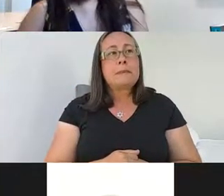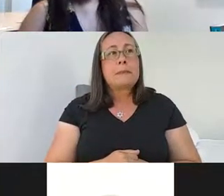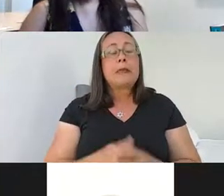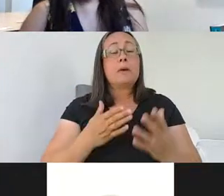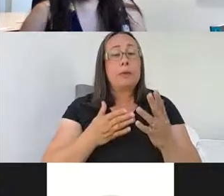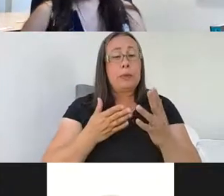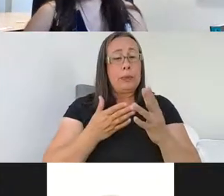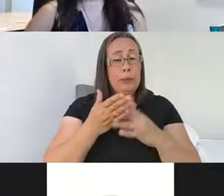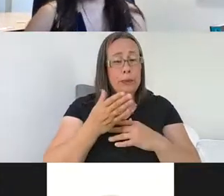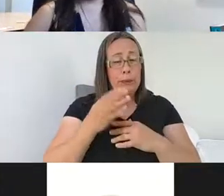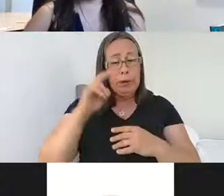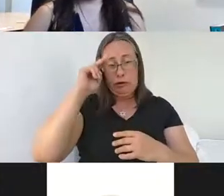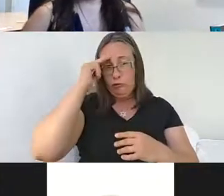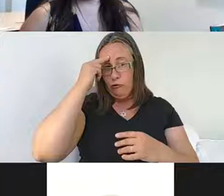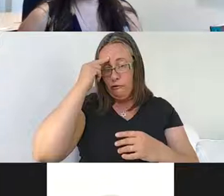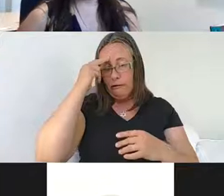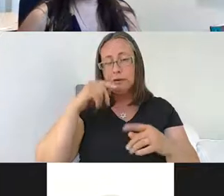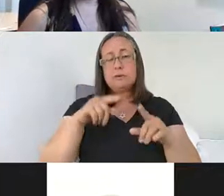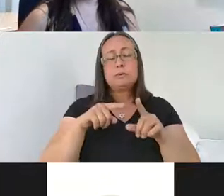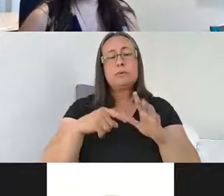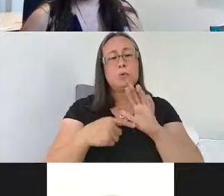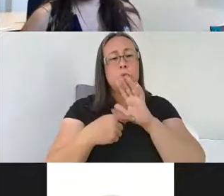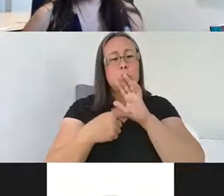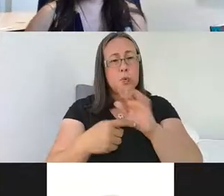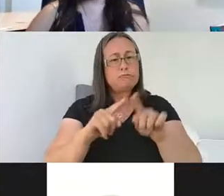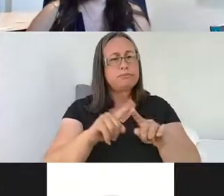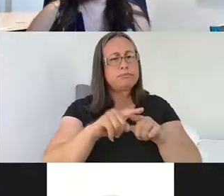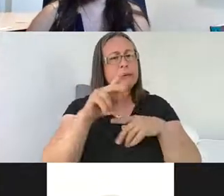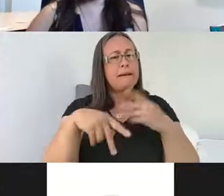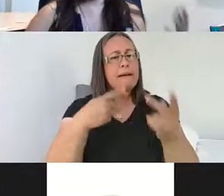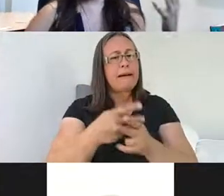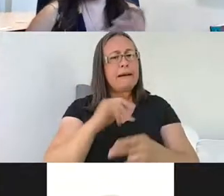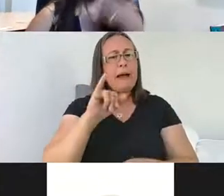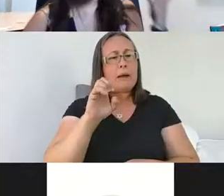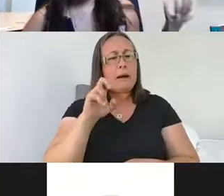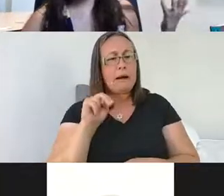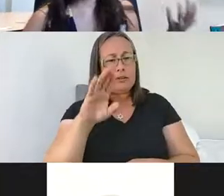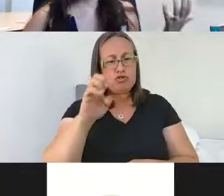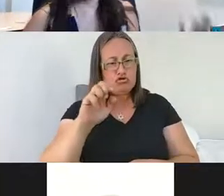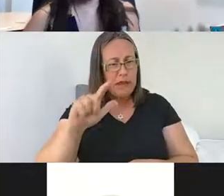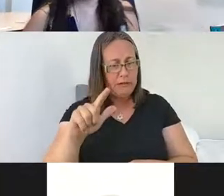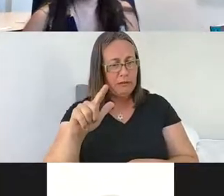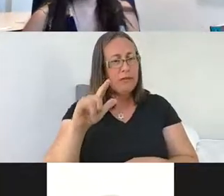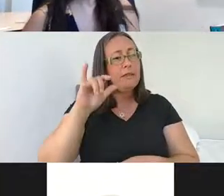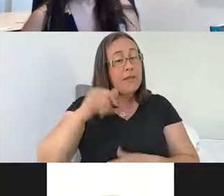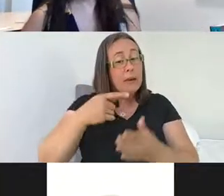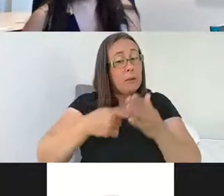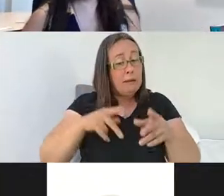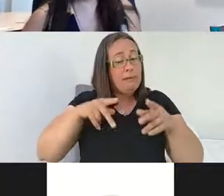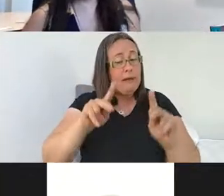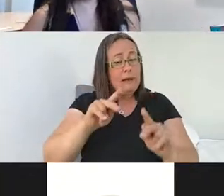neuron, they express different types of ion channels. And so this is what allows neurons to have this sort of electrical capacity.